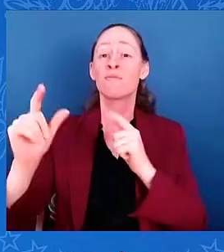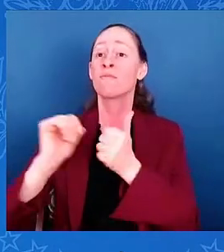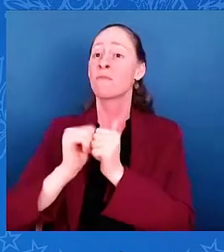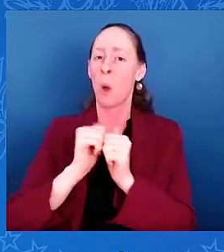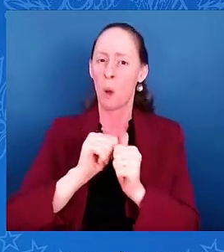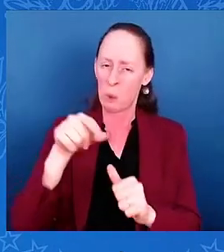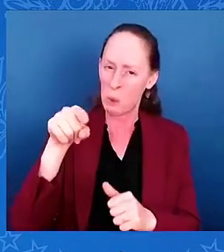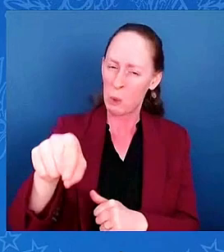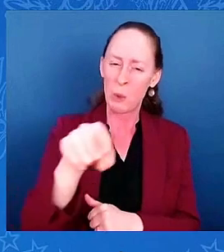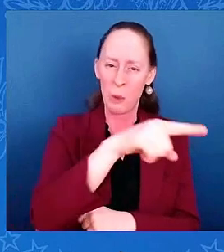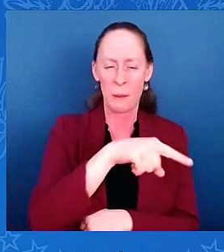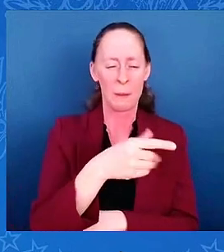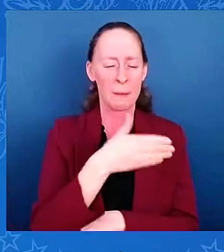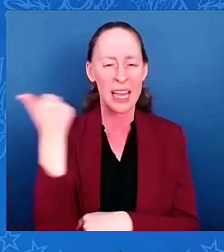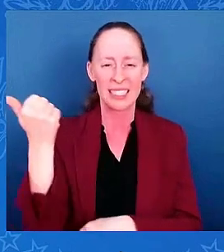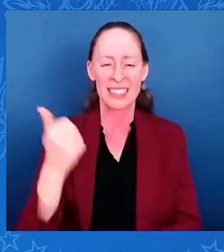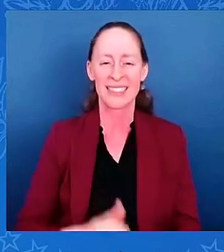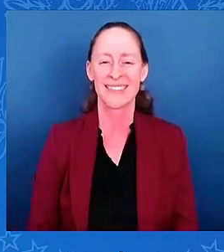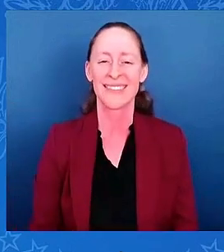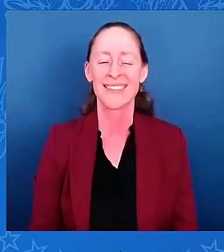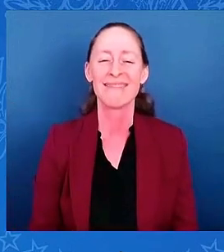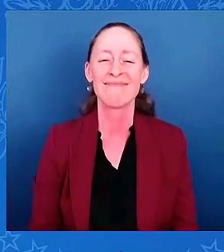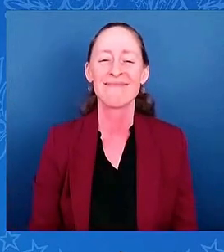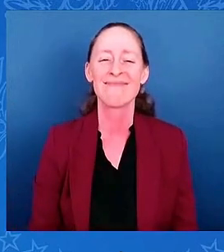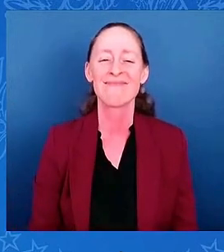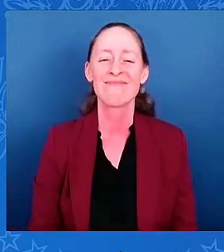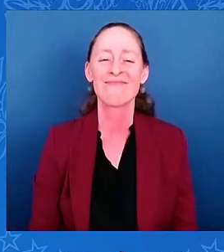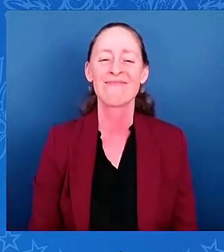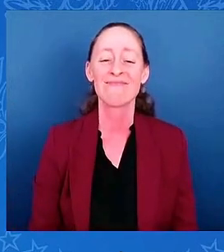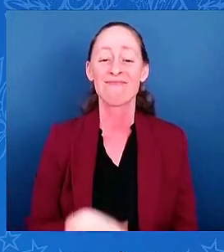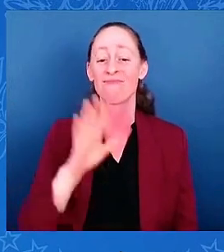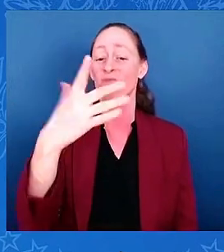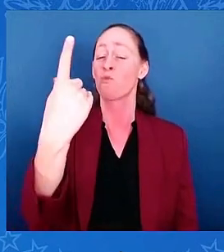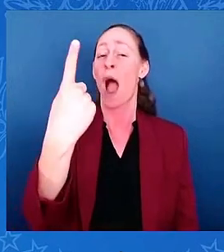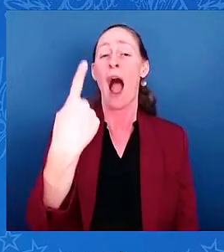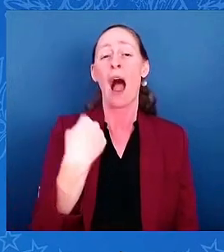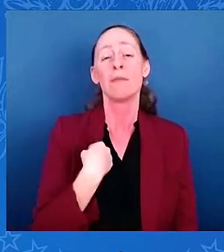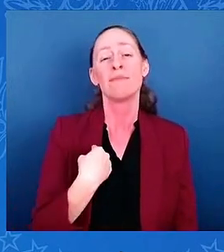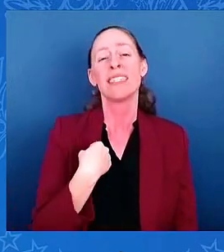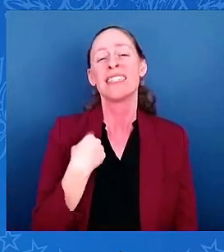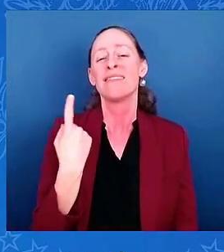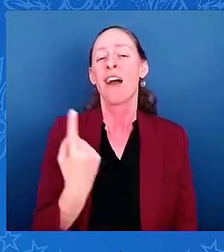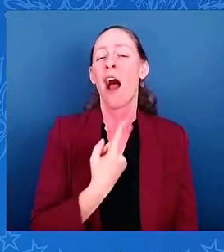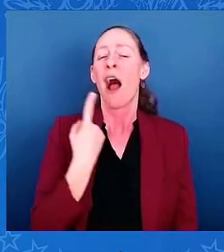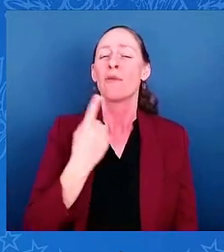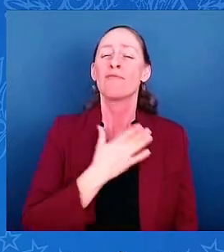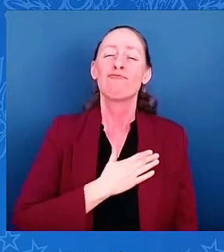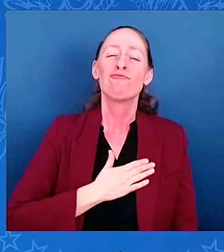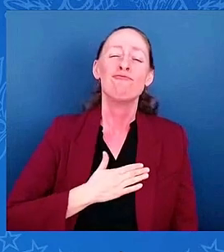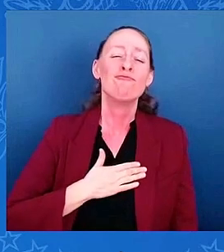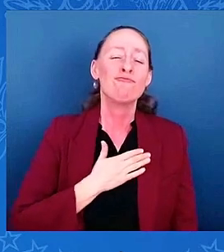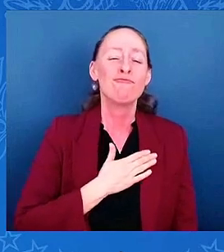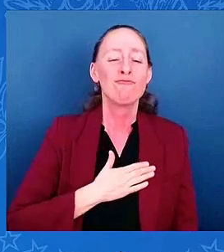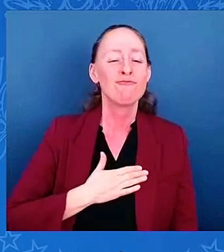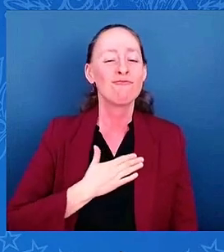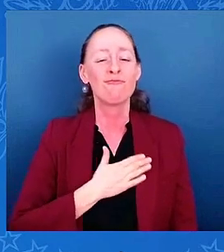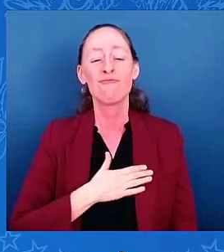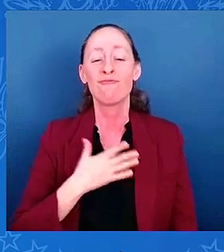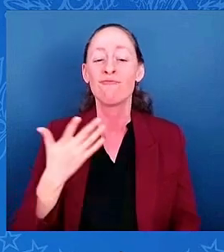One of the things that I've enjoyed most about our championship run has been the support of the Chiefs' kingdom.